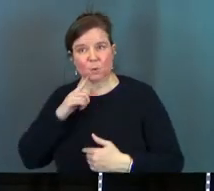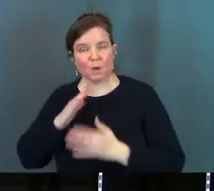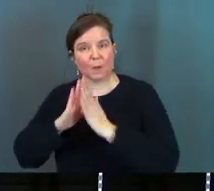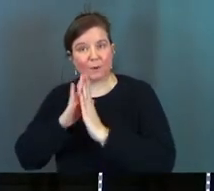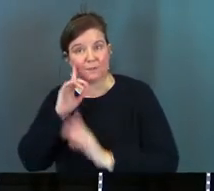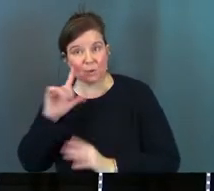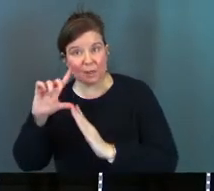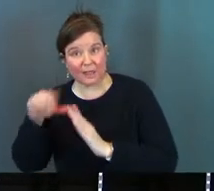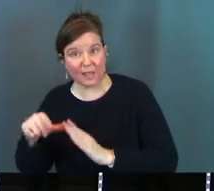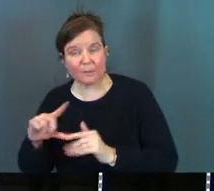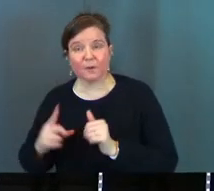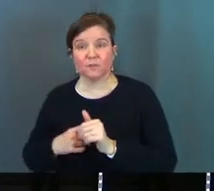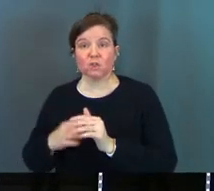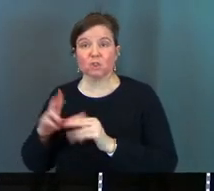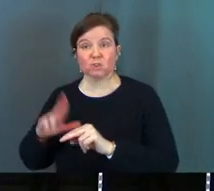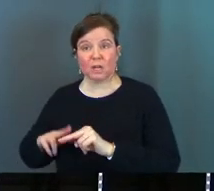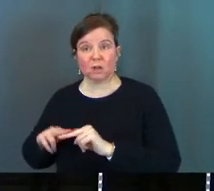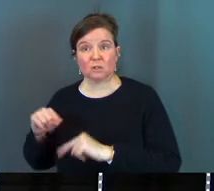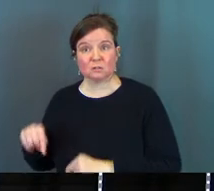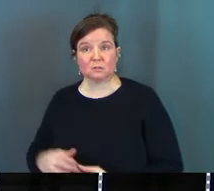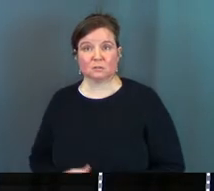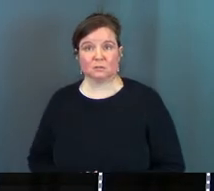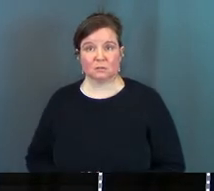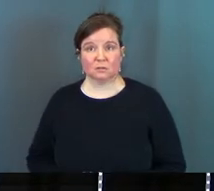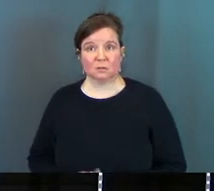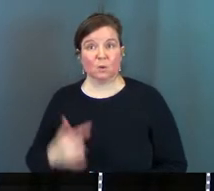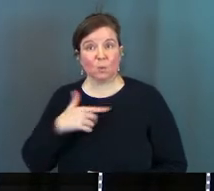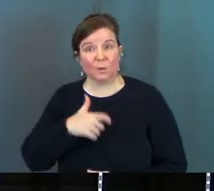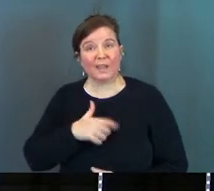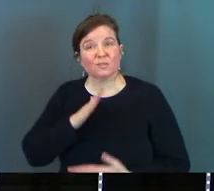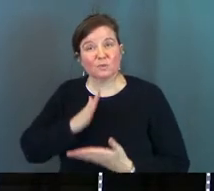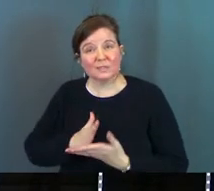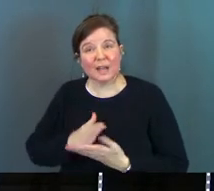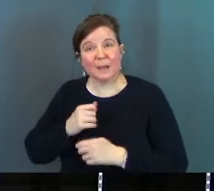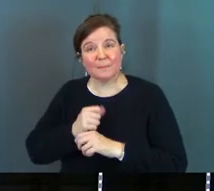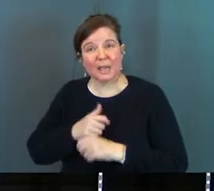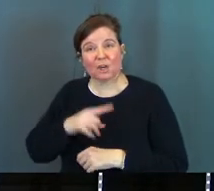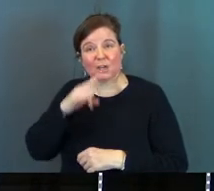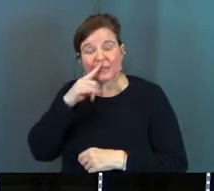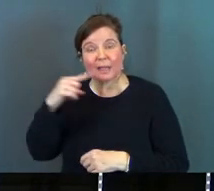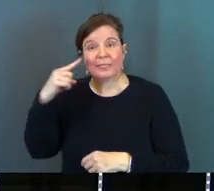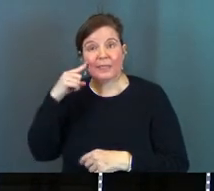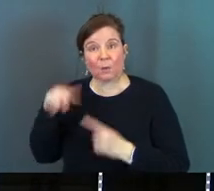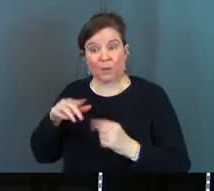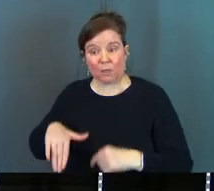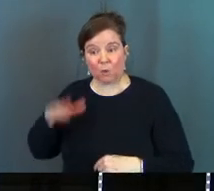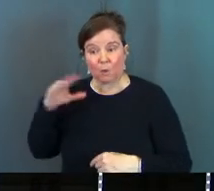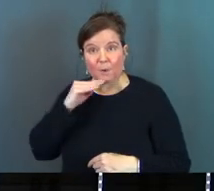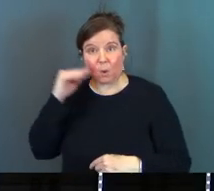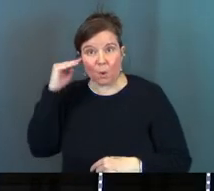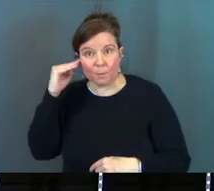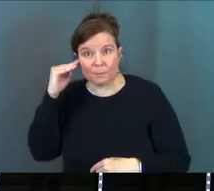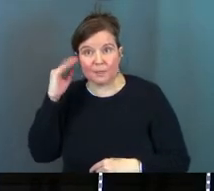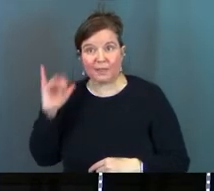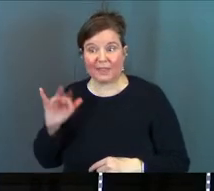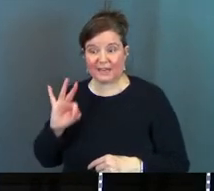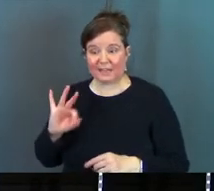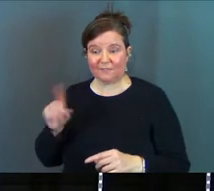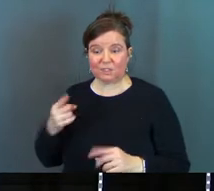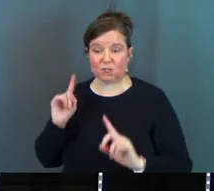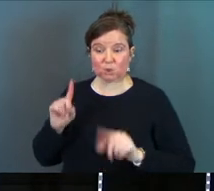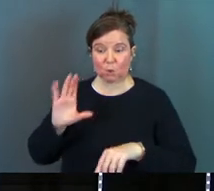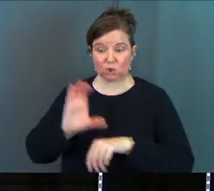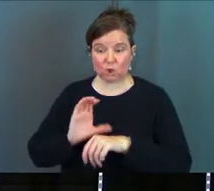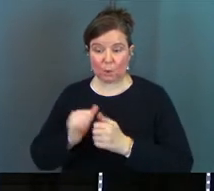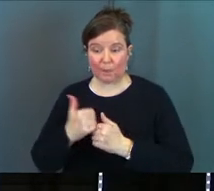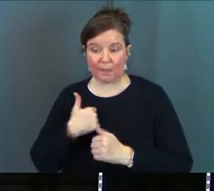we're going to pray for you later first chairs we got to stop making our kids think when they grow up in our homes that if they just